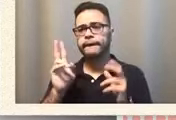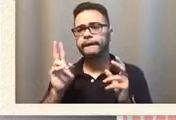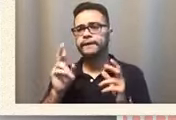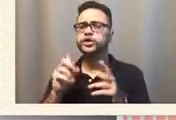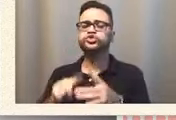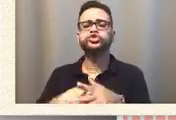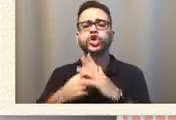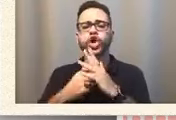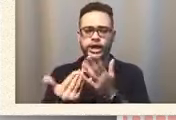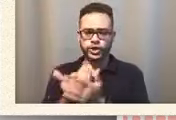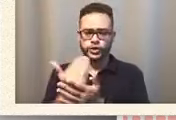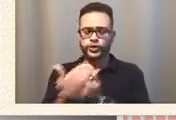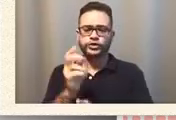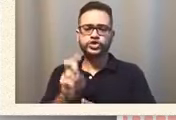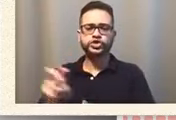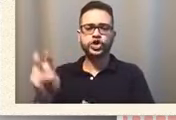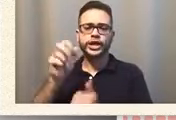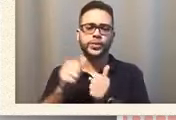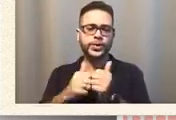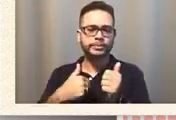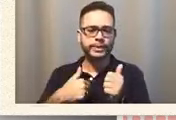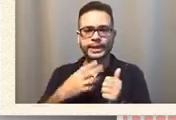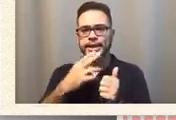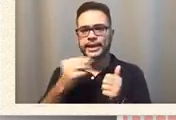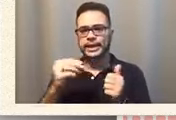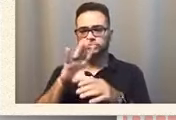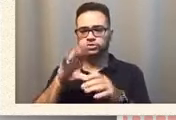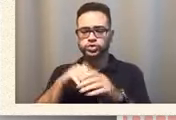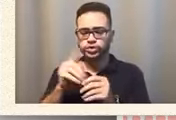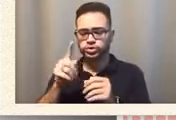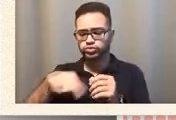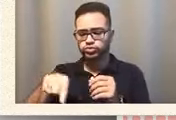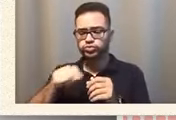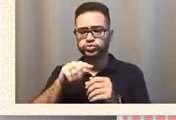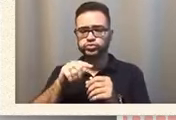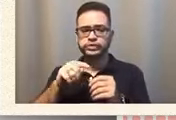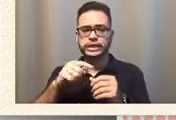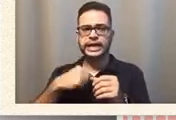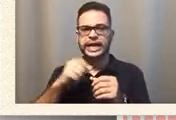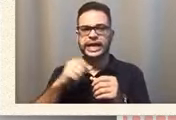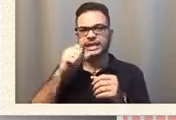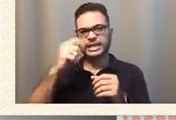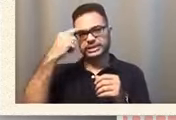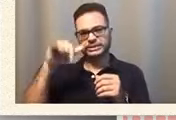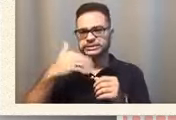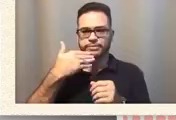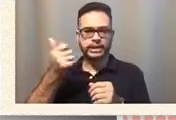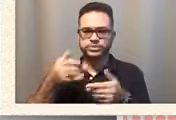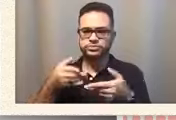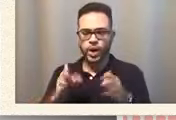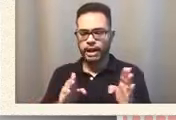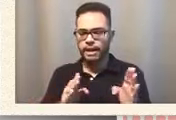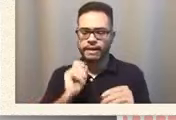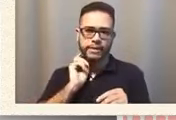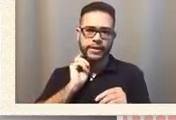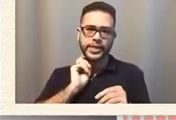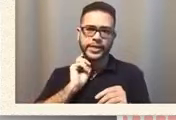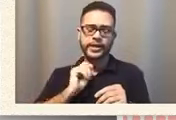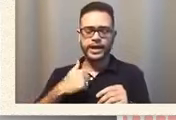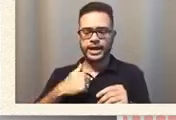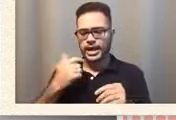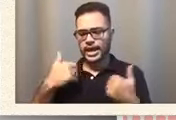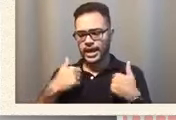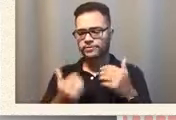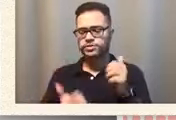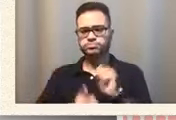me with and including you guys in this i think i wouldn't have it any other way i hope more parents are willing to be transparent about their